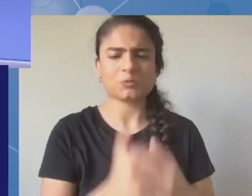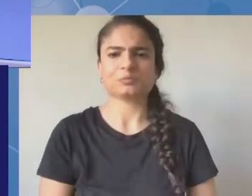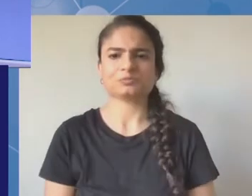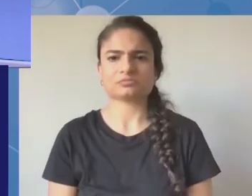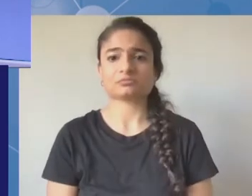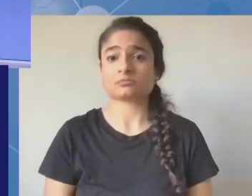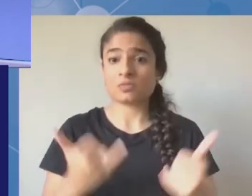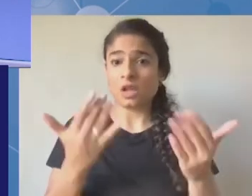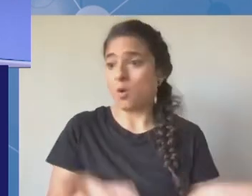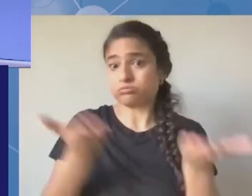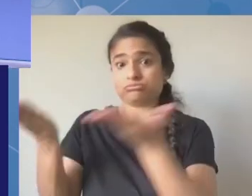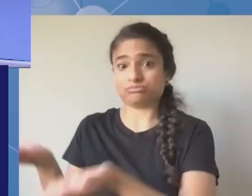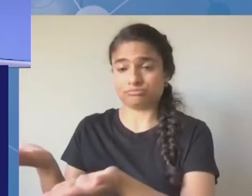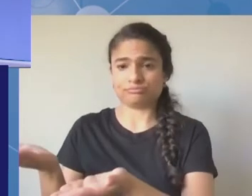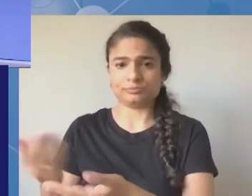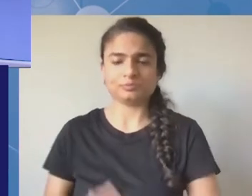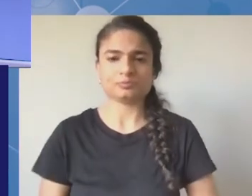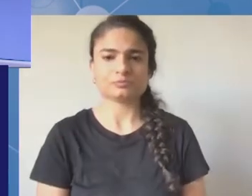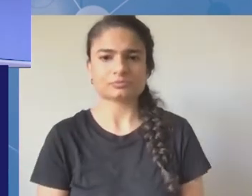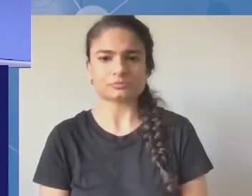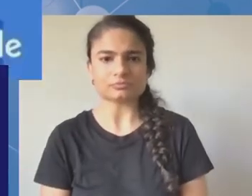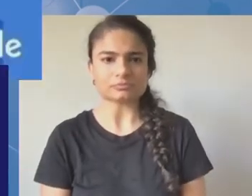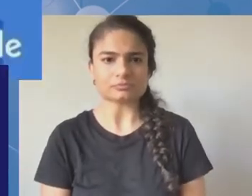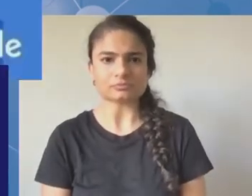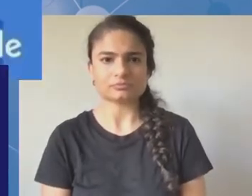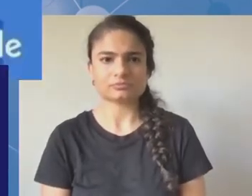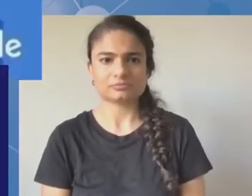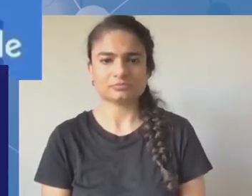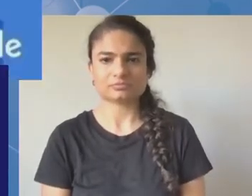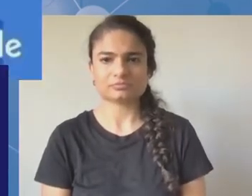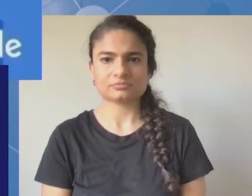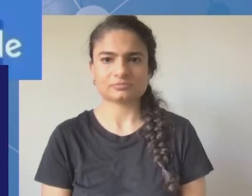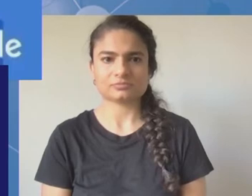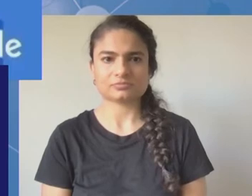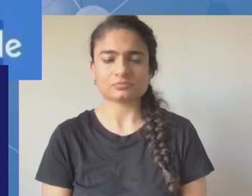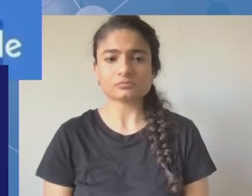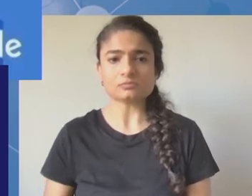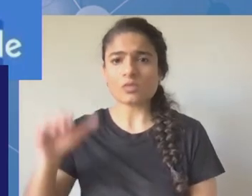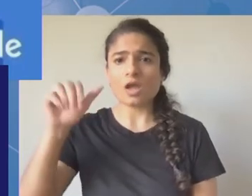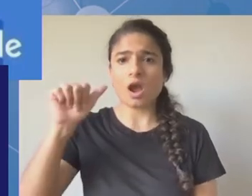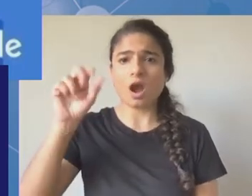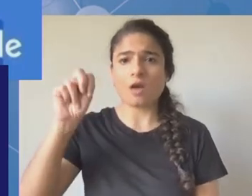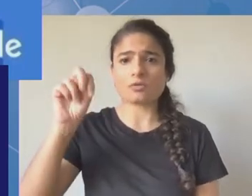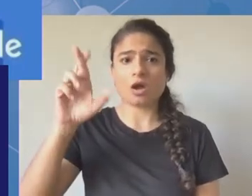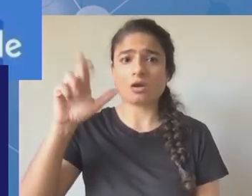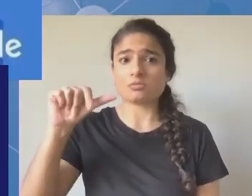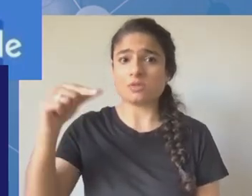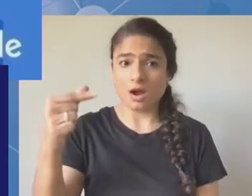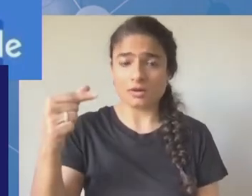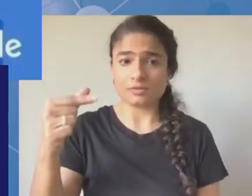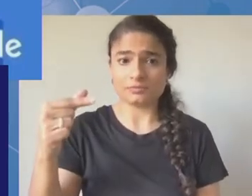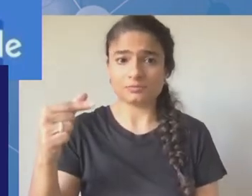um um i am anurag adan uh and i'm one of the uh internet society youth ambassadors for 2021